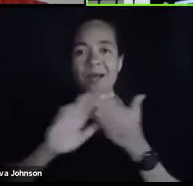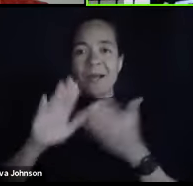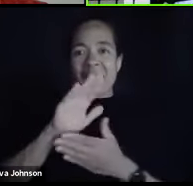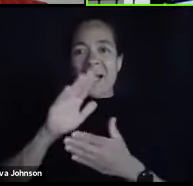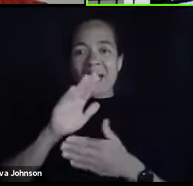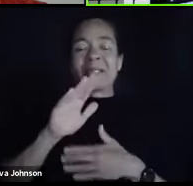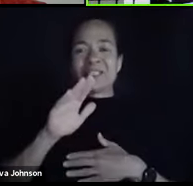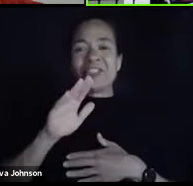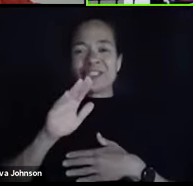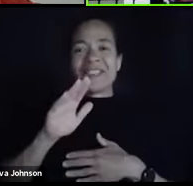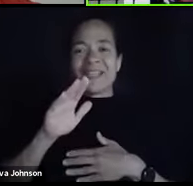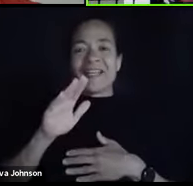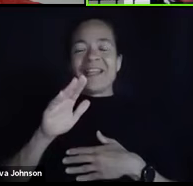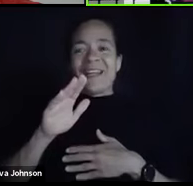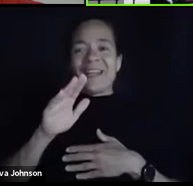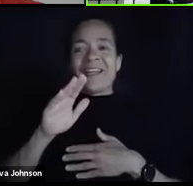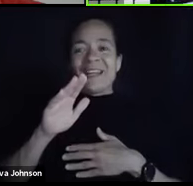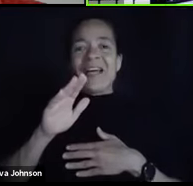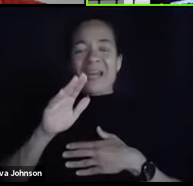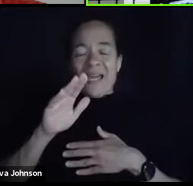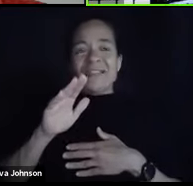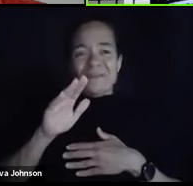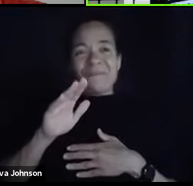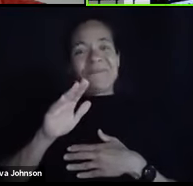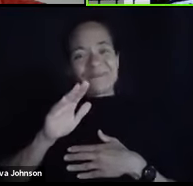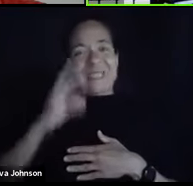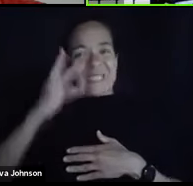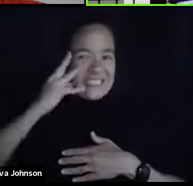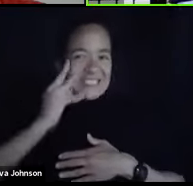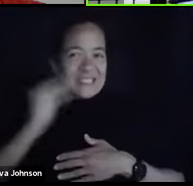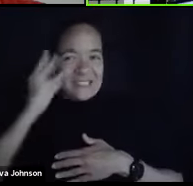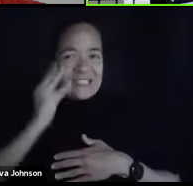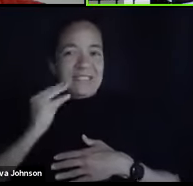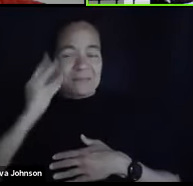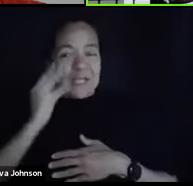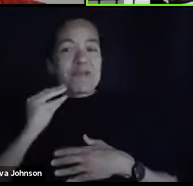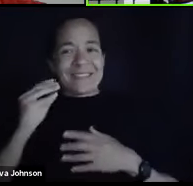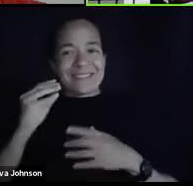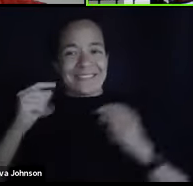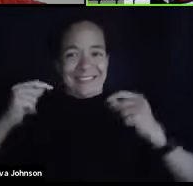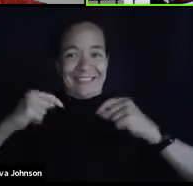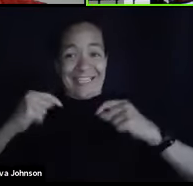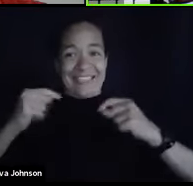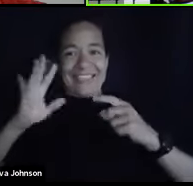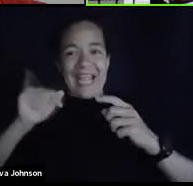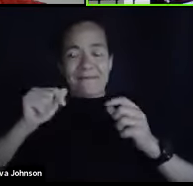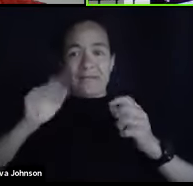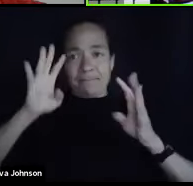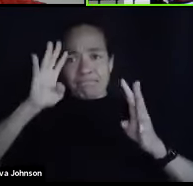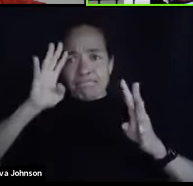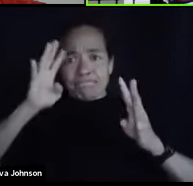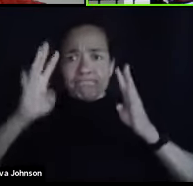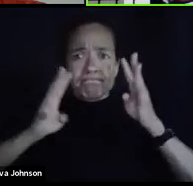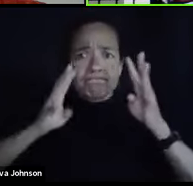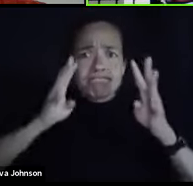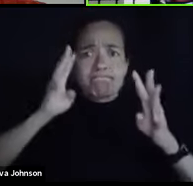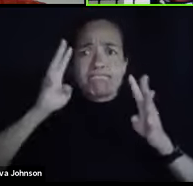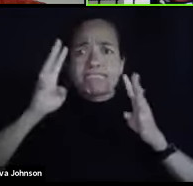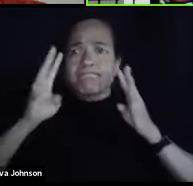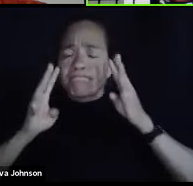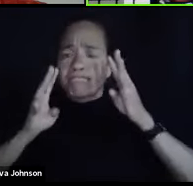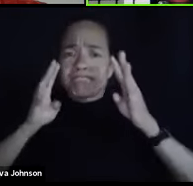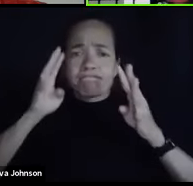institutions of learning, period, are having to come up with innovative ways to get